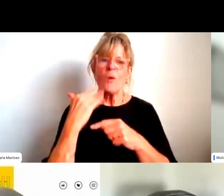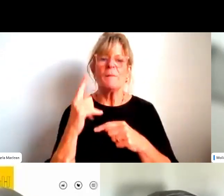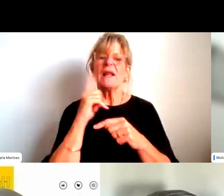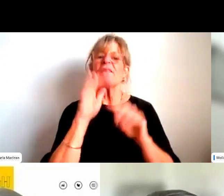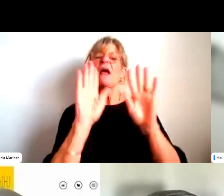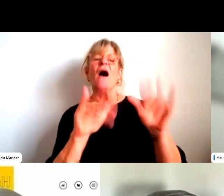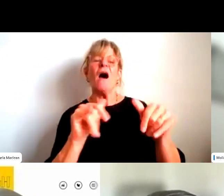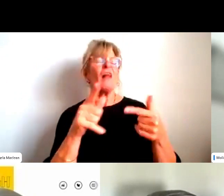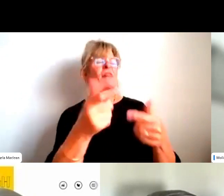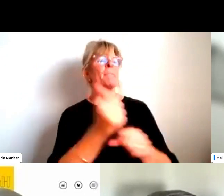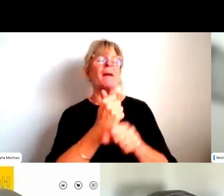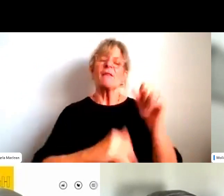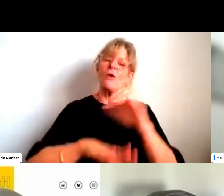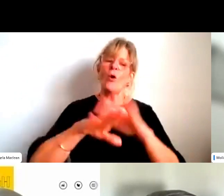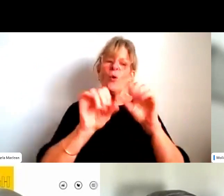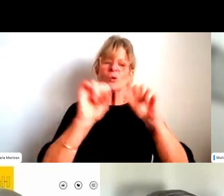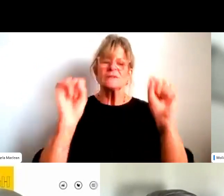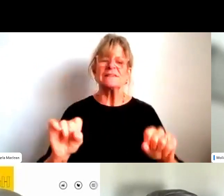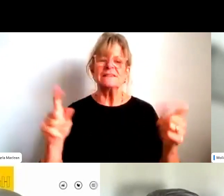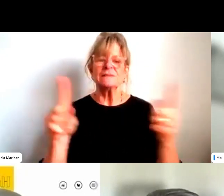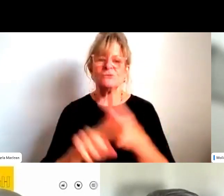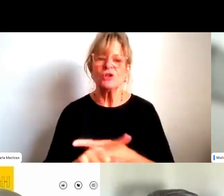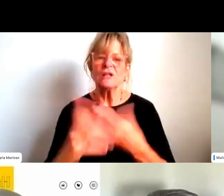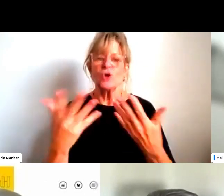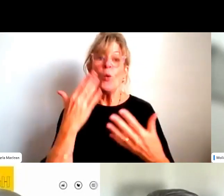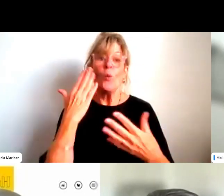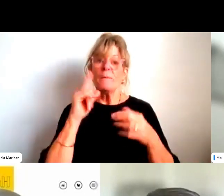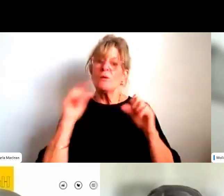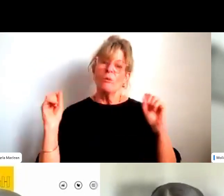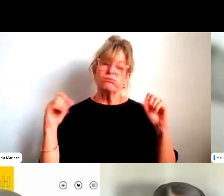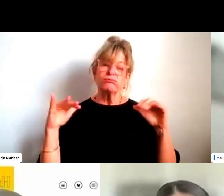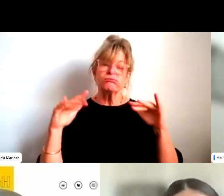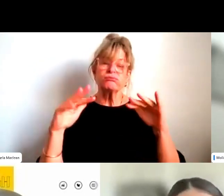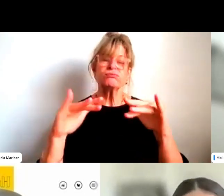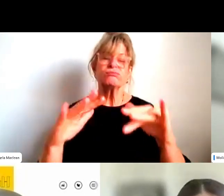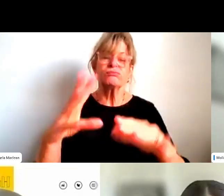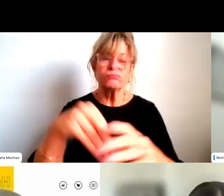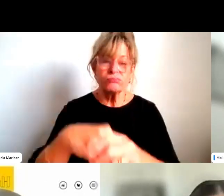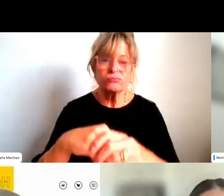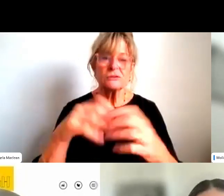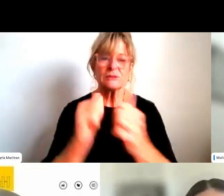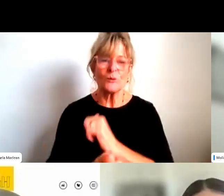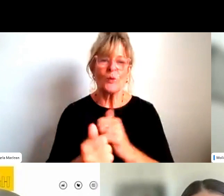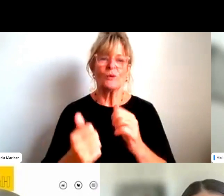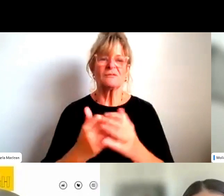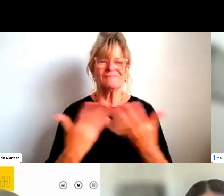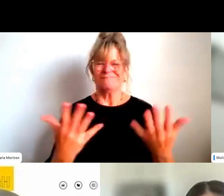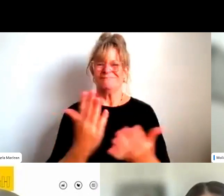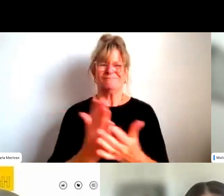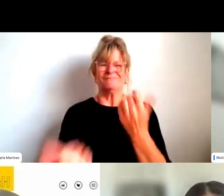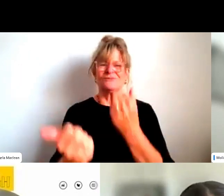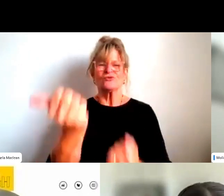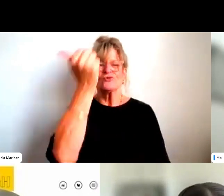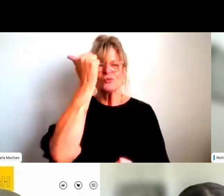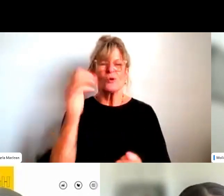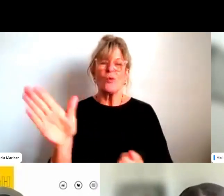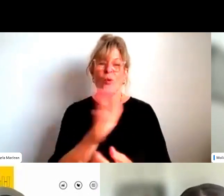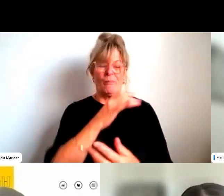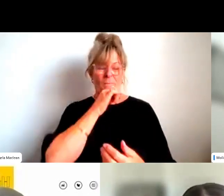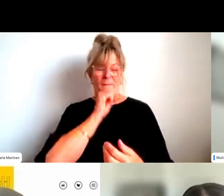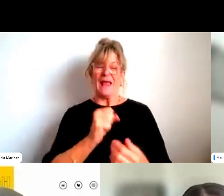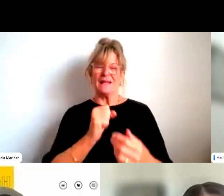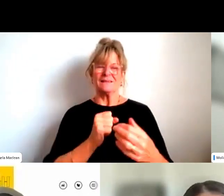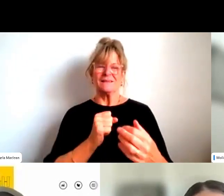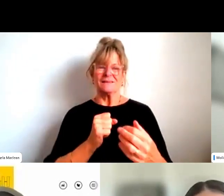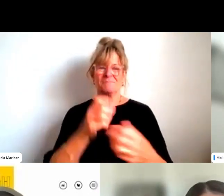that they're going to work for all these women who are coming to sport. It's just ridiculous that you have all these men designing it for, for women, women